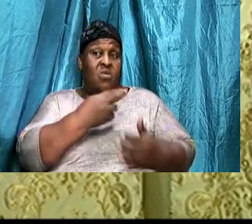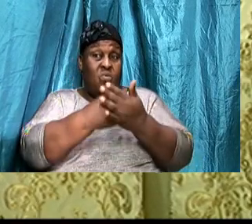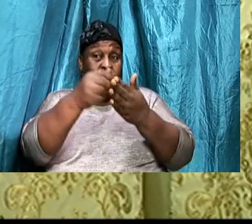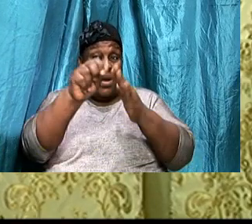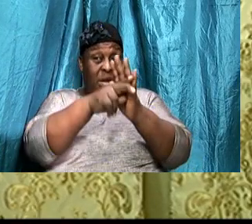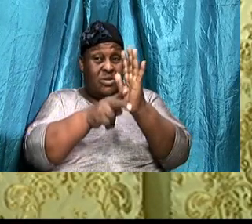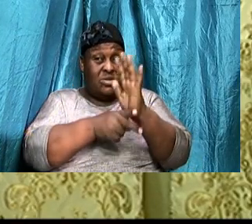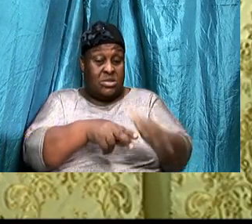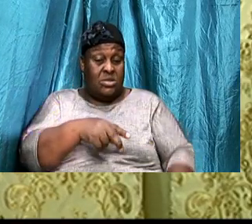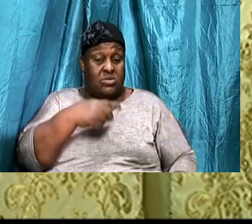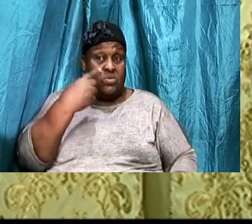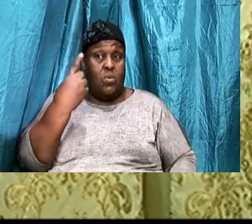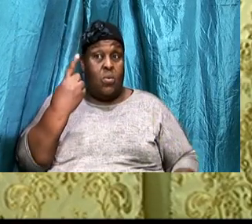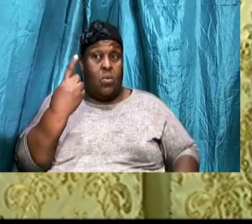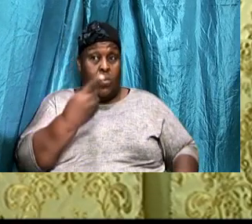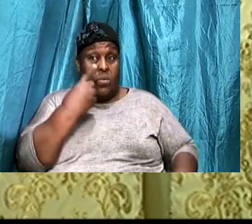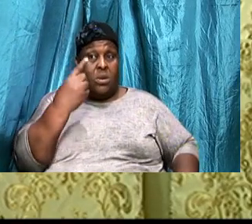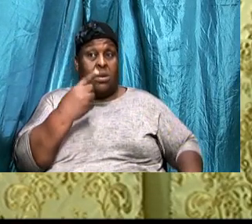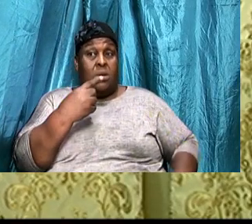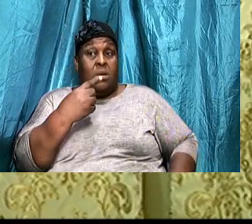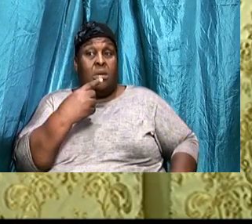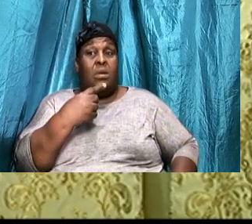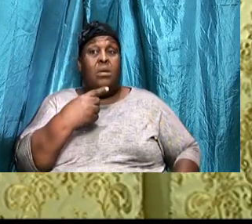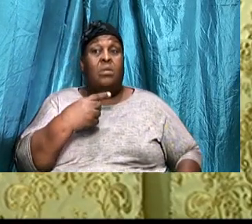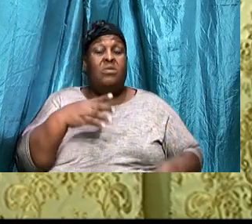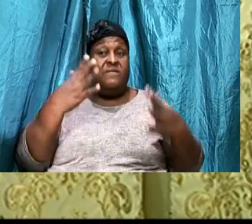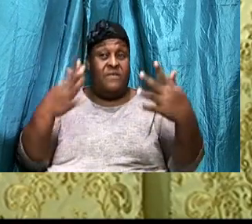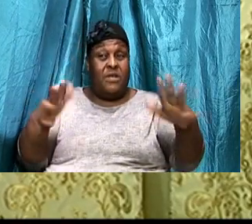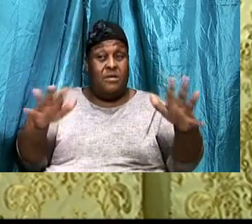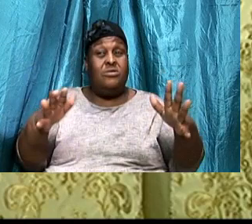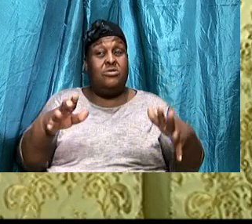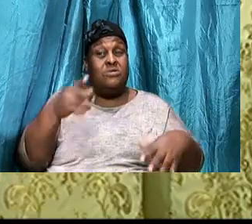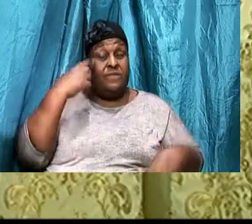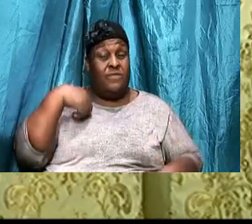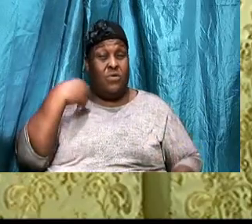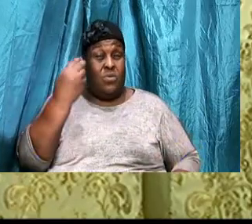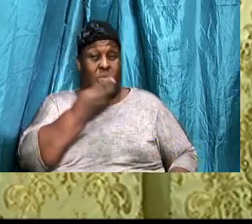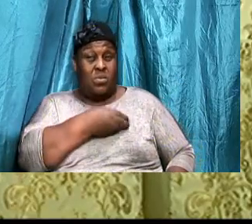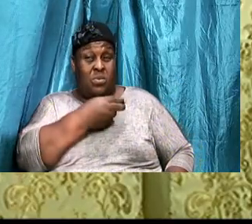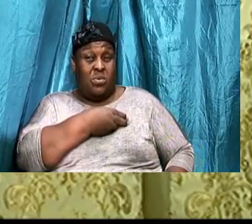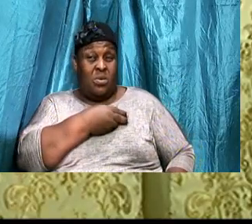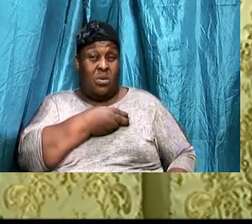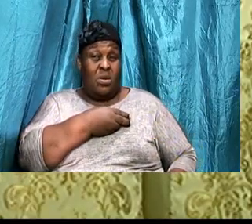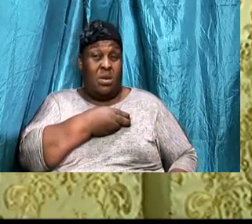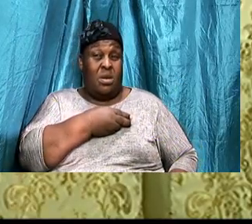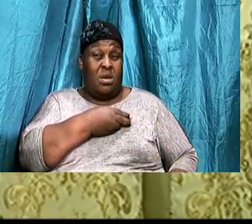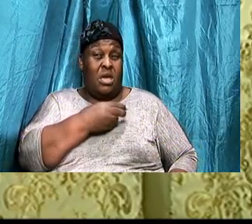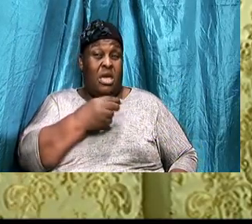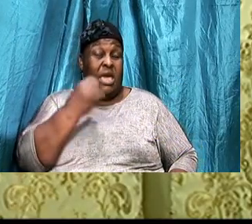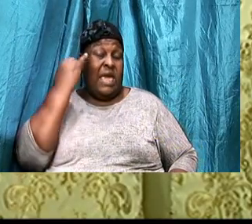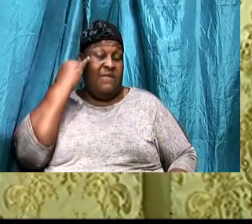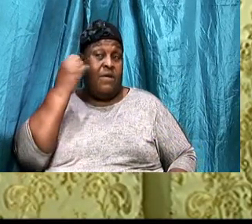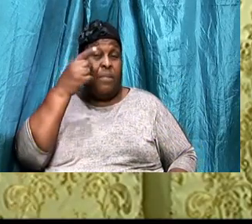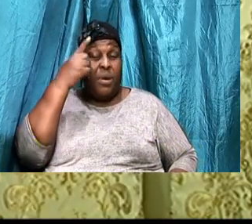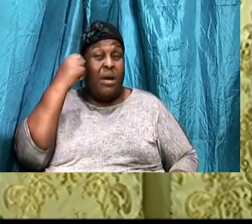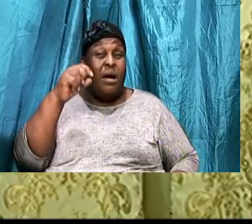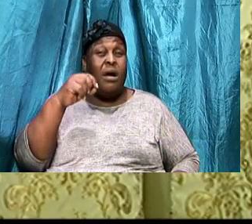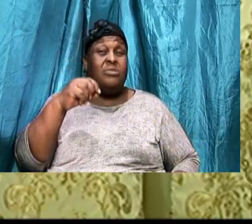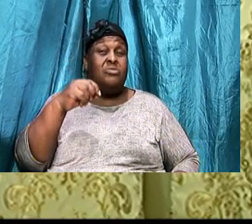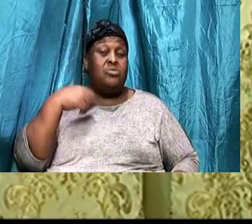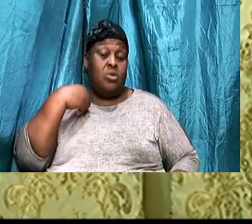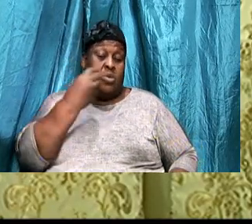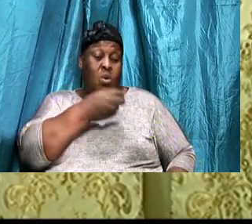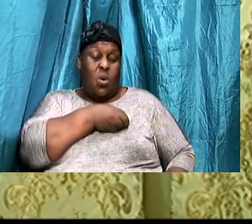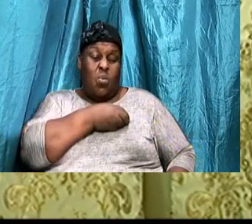Then, It would be over for us, If it was, Because of our righteousness, Then we would have,